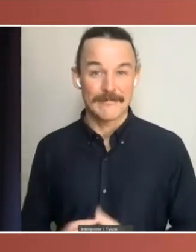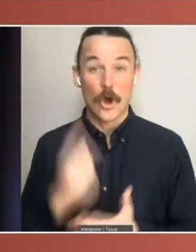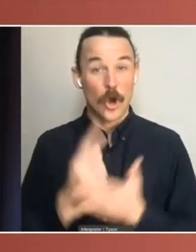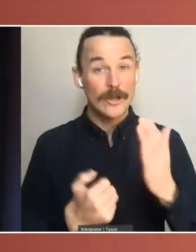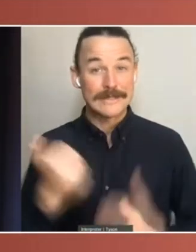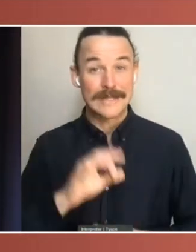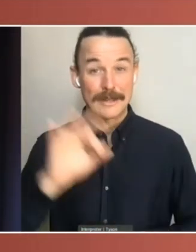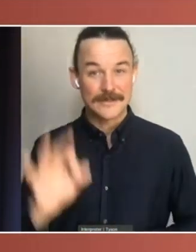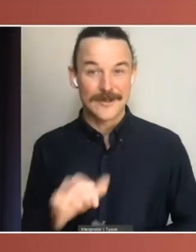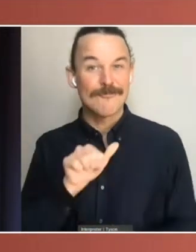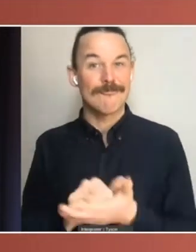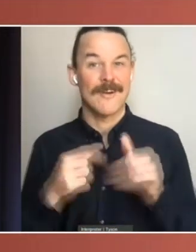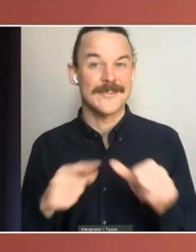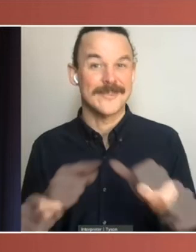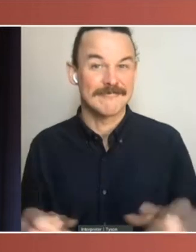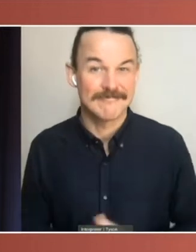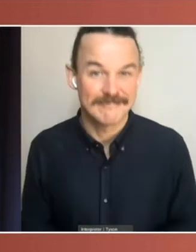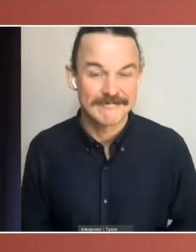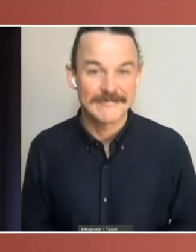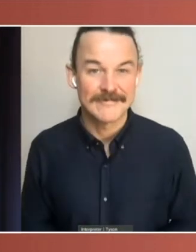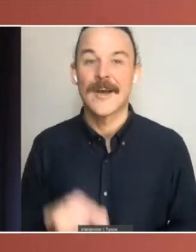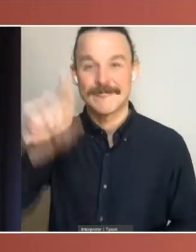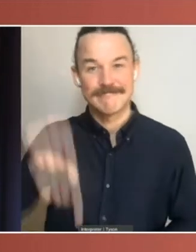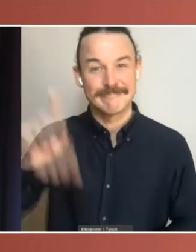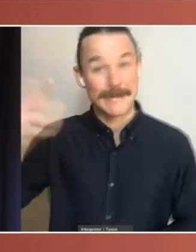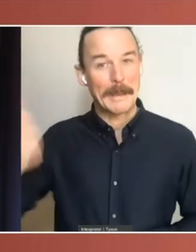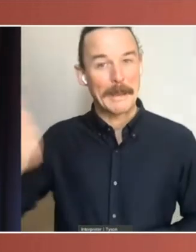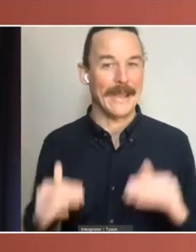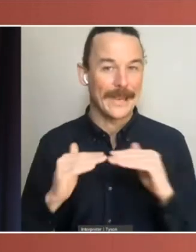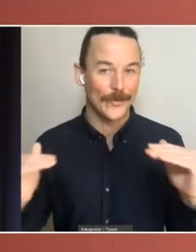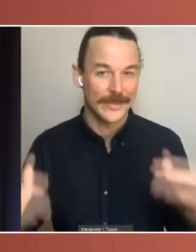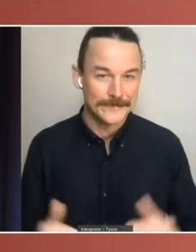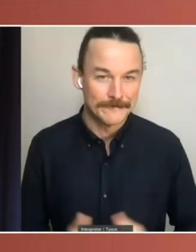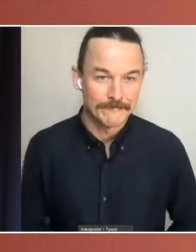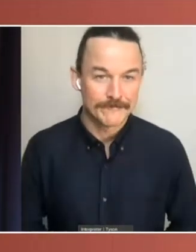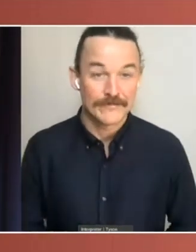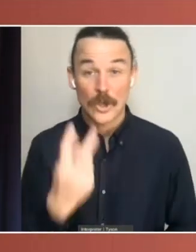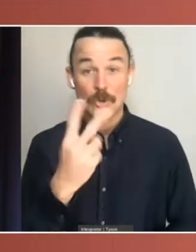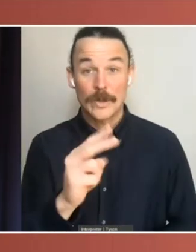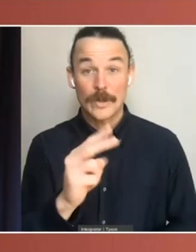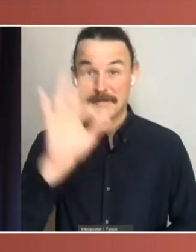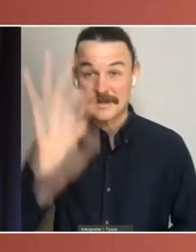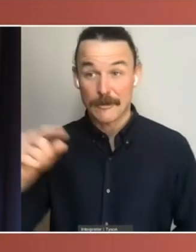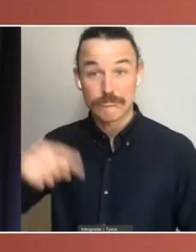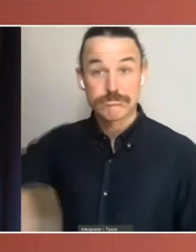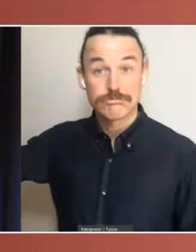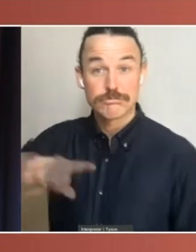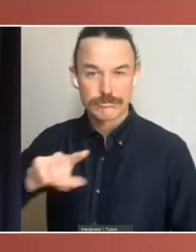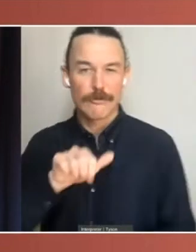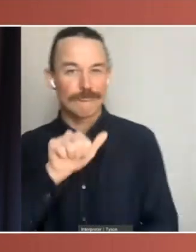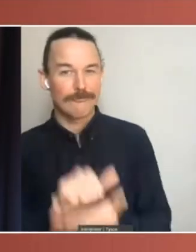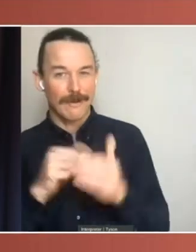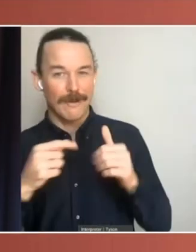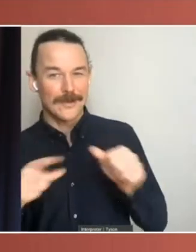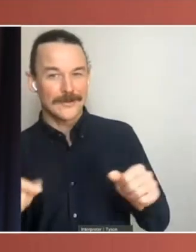answer that they are paid equally. Only 25% of Australians correctly identified that question time is